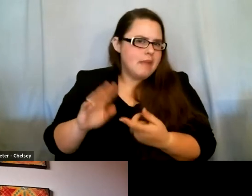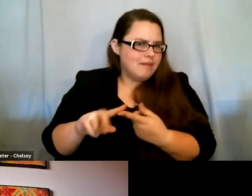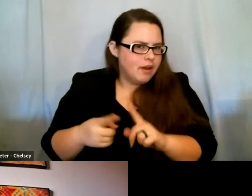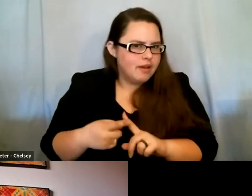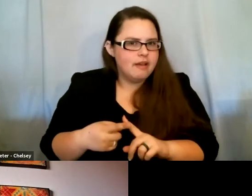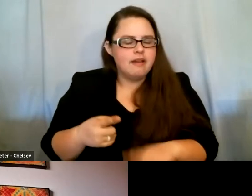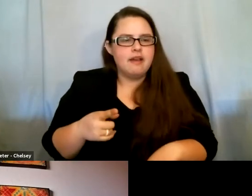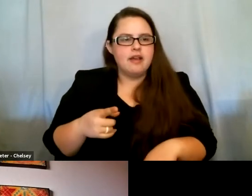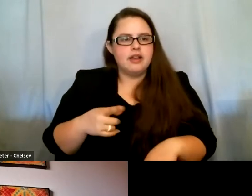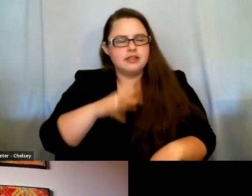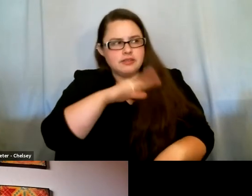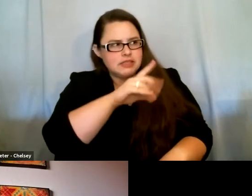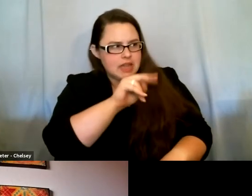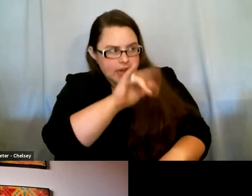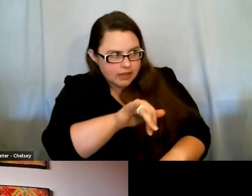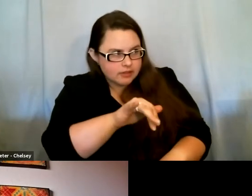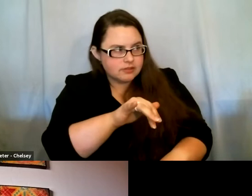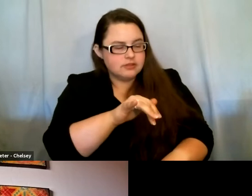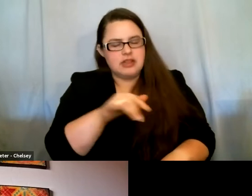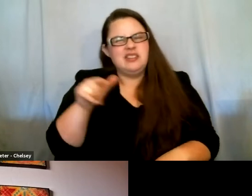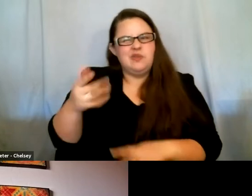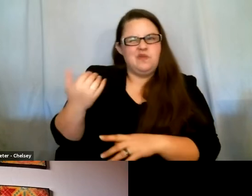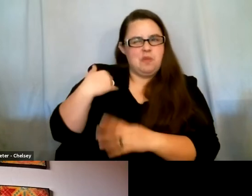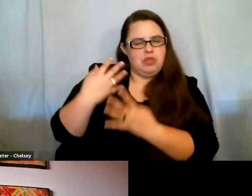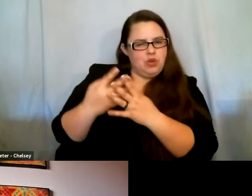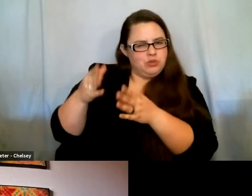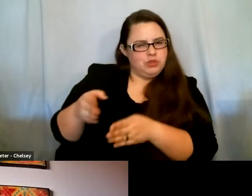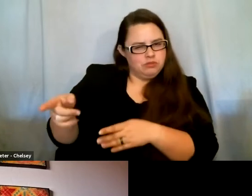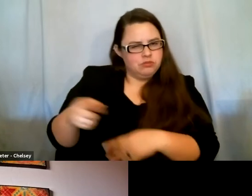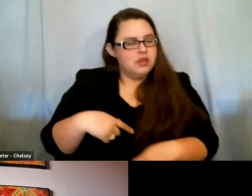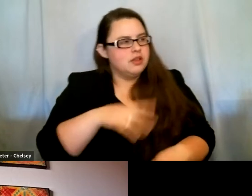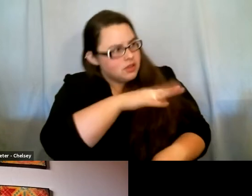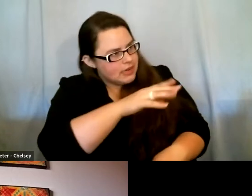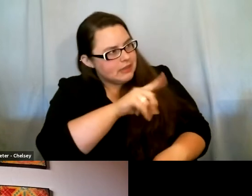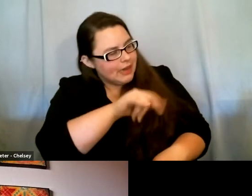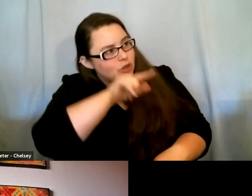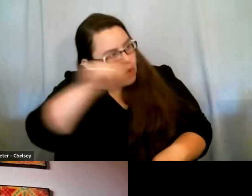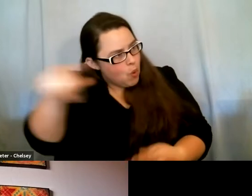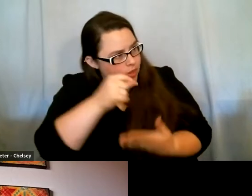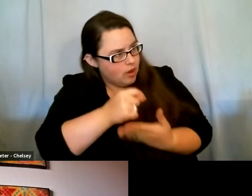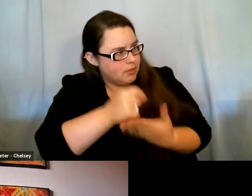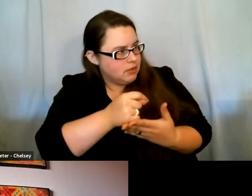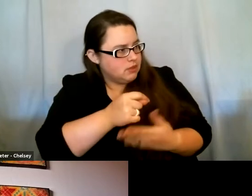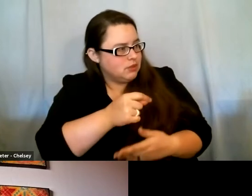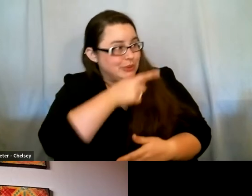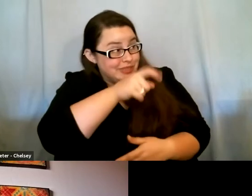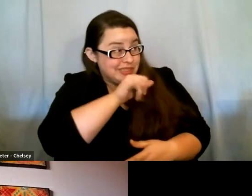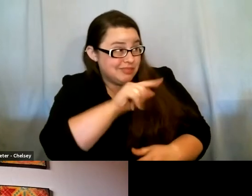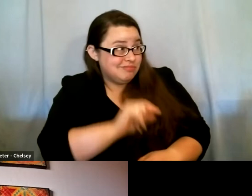told me, Danny, also a formerly incarcerated person, Danny, you should go to therapy. You know, you need it, you know.